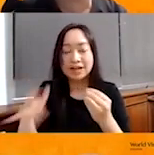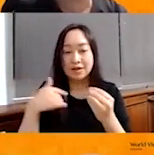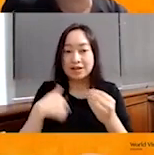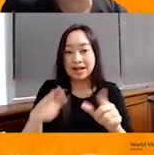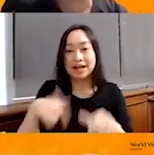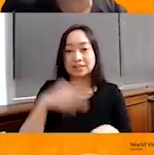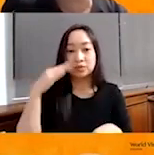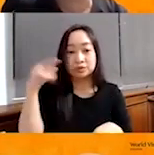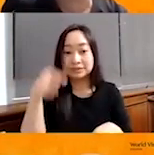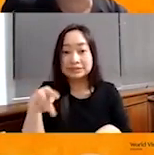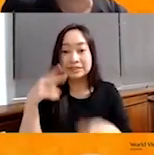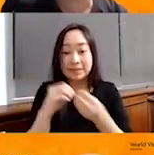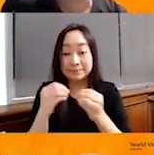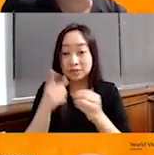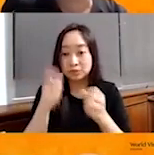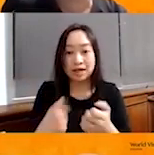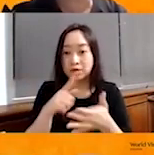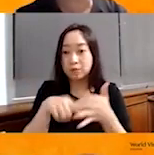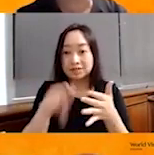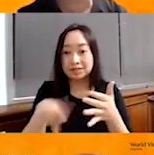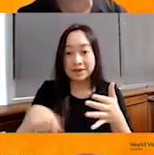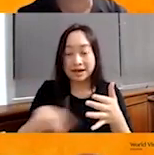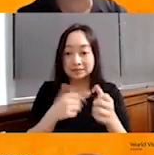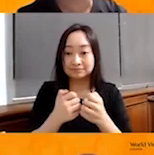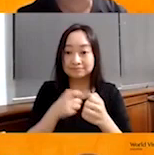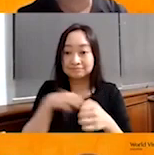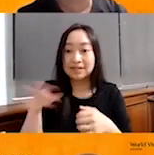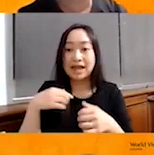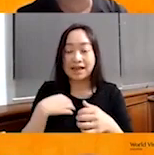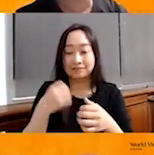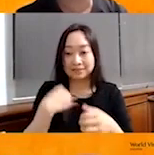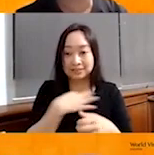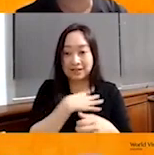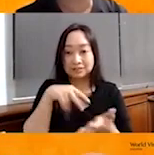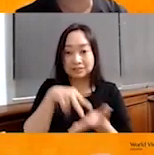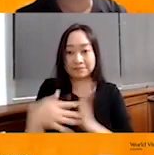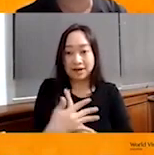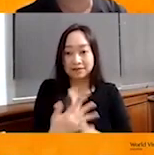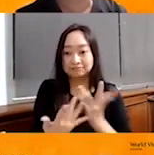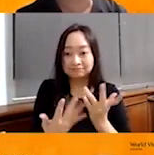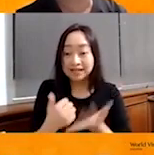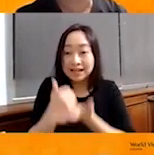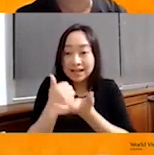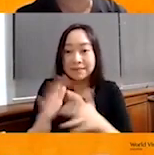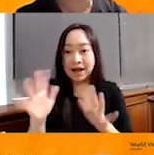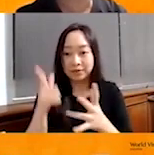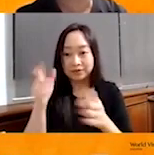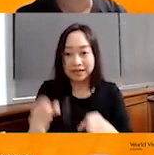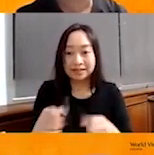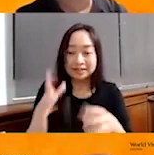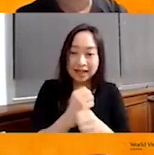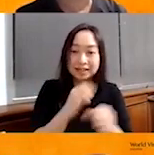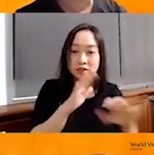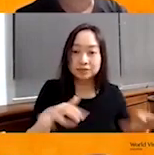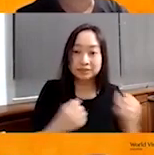here. You can WhatsApp to us and we have staff on standby to really help to see if we can get some of the children sponsored.